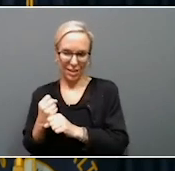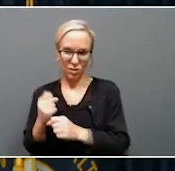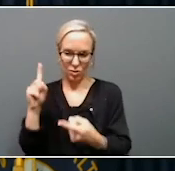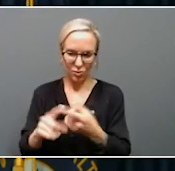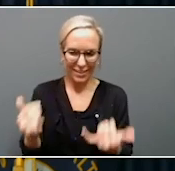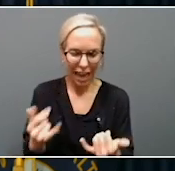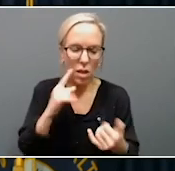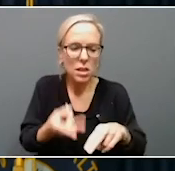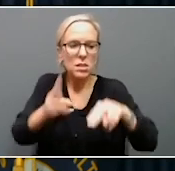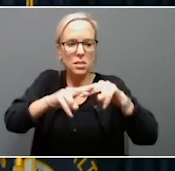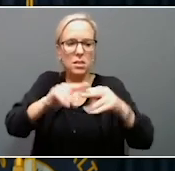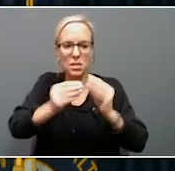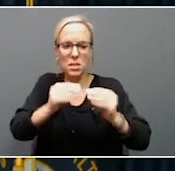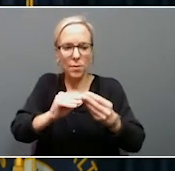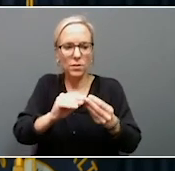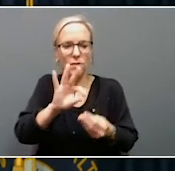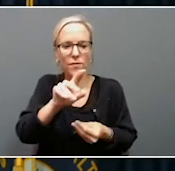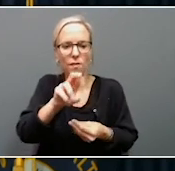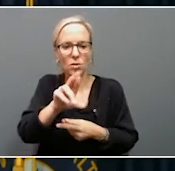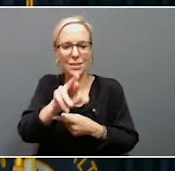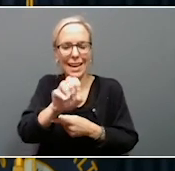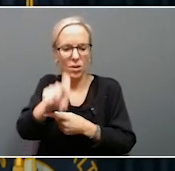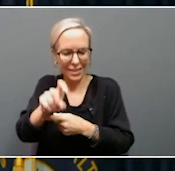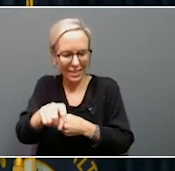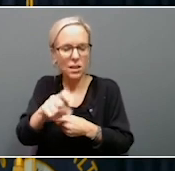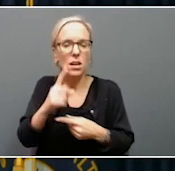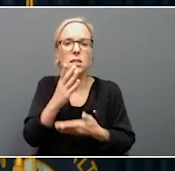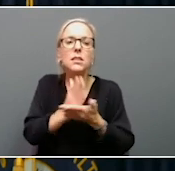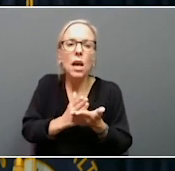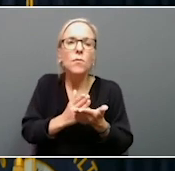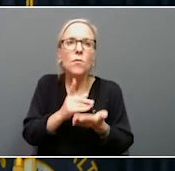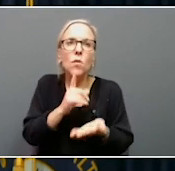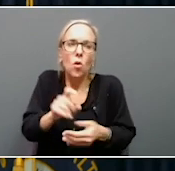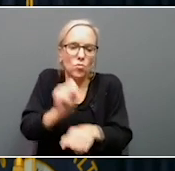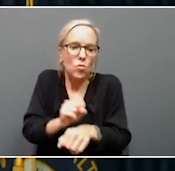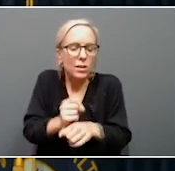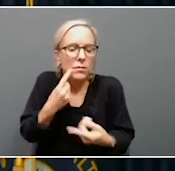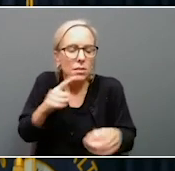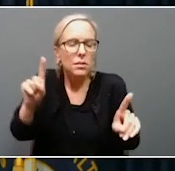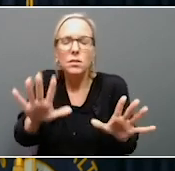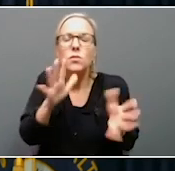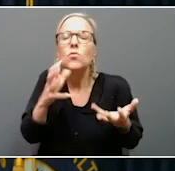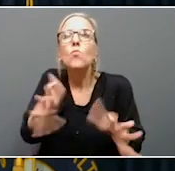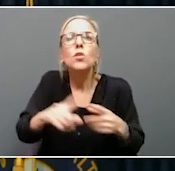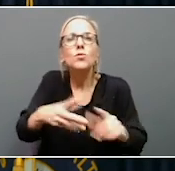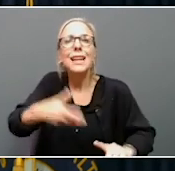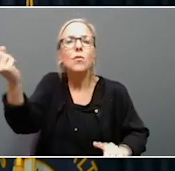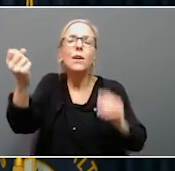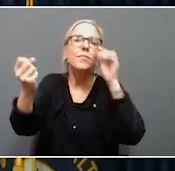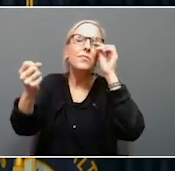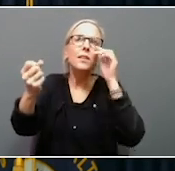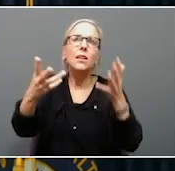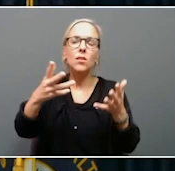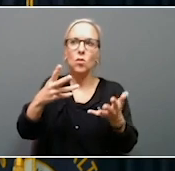now. But I believe some of those are working. So I don't want to take away from the fact that we don't